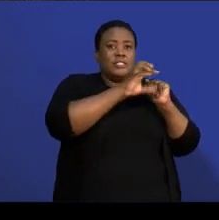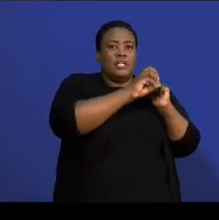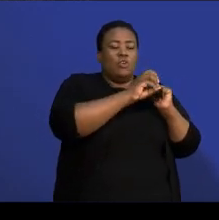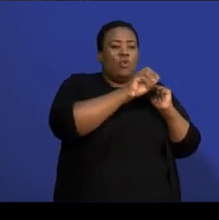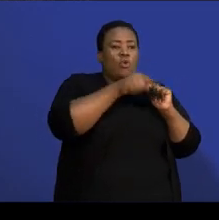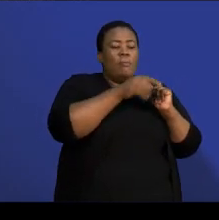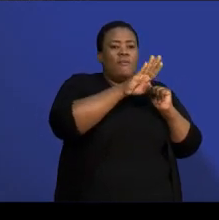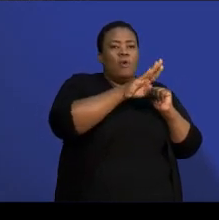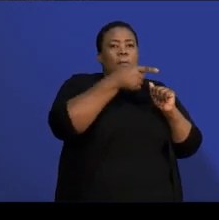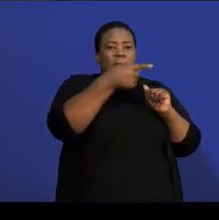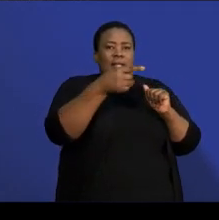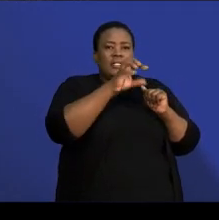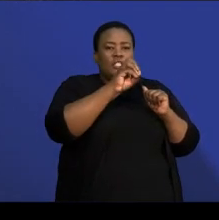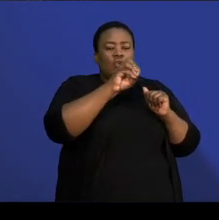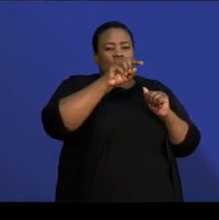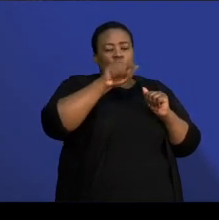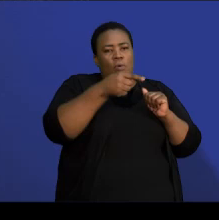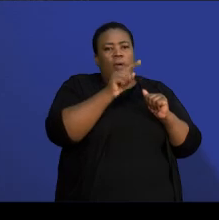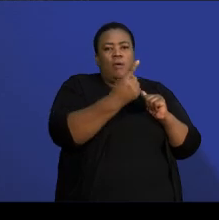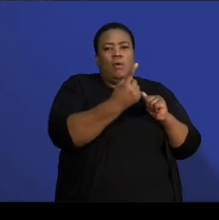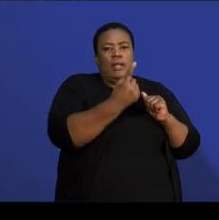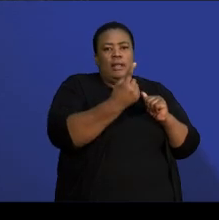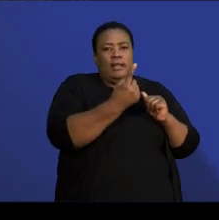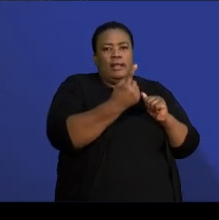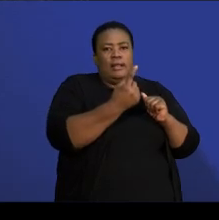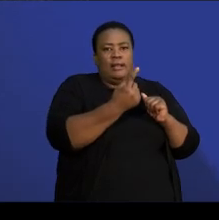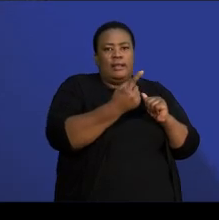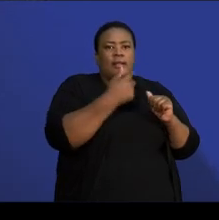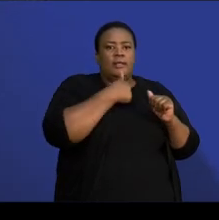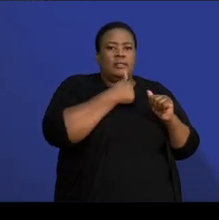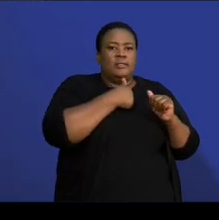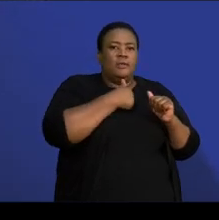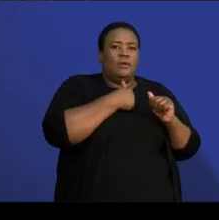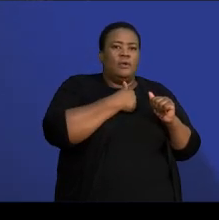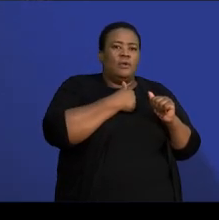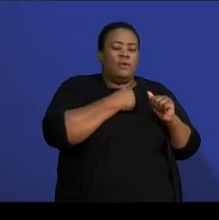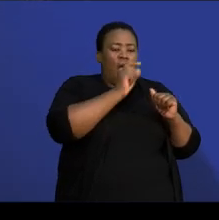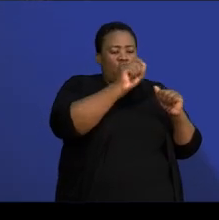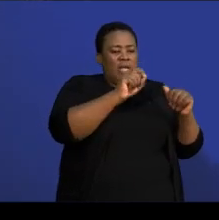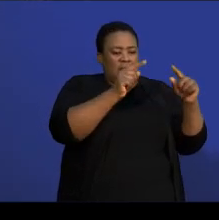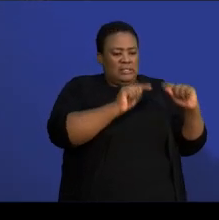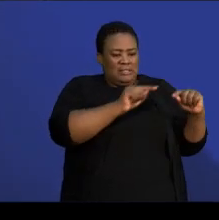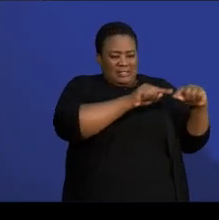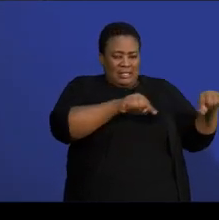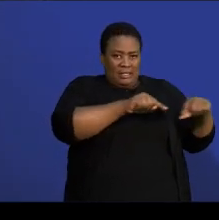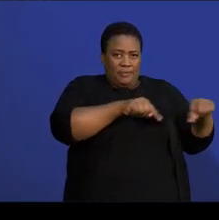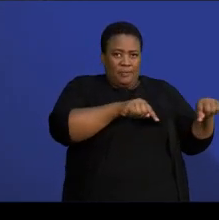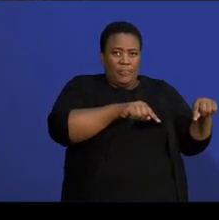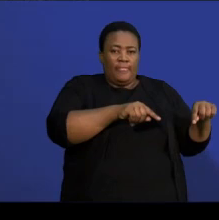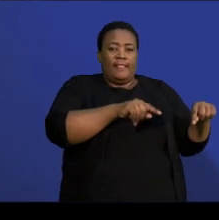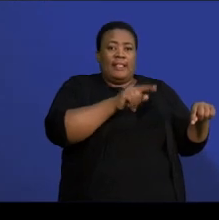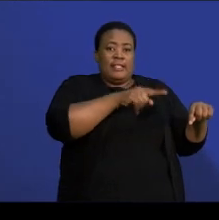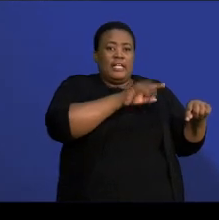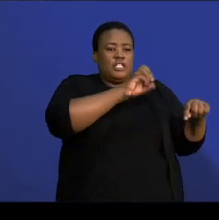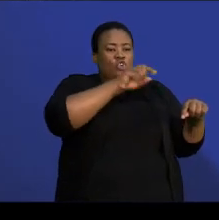making it. So, I'm just going to write it here because I'm using blue and it's blue. This is 0,3. And then, with